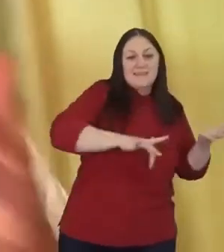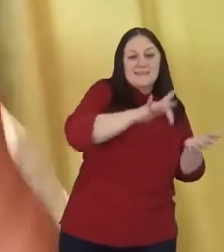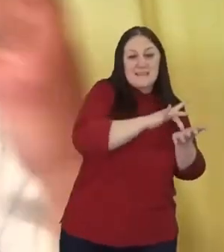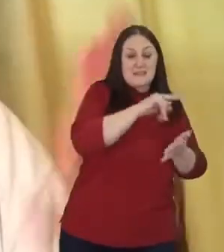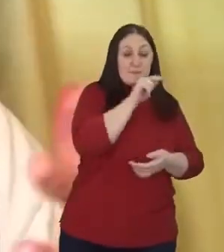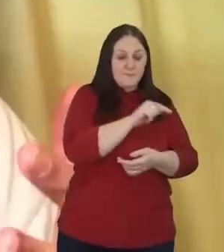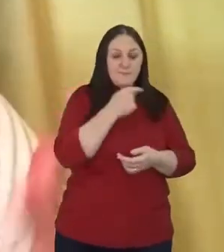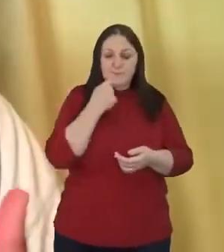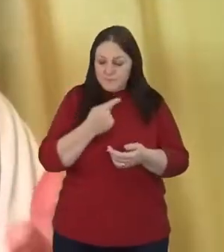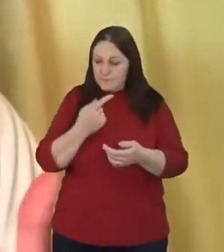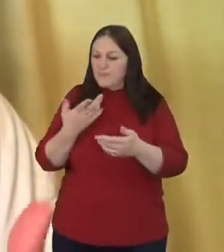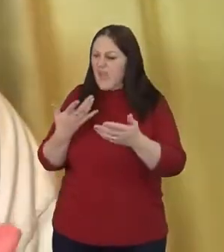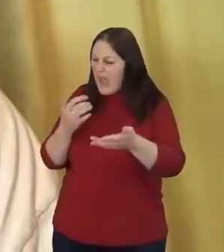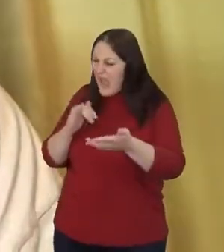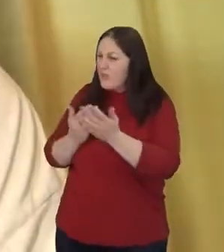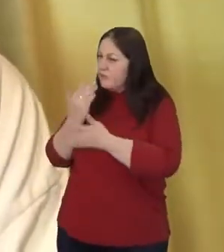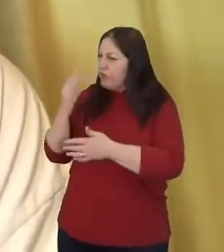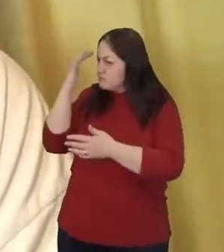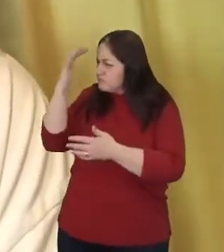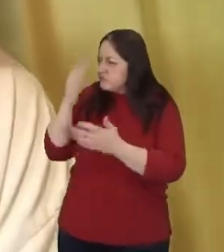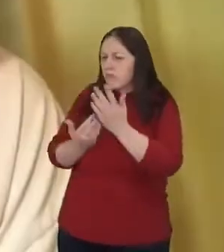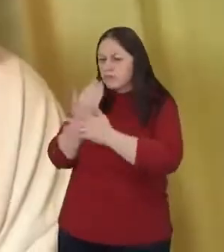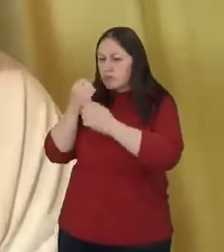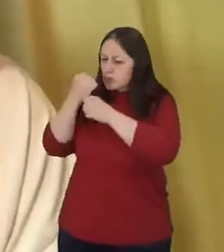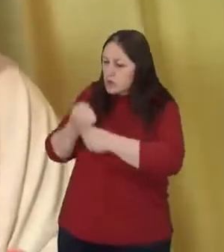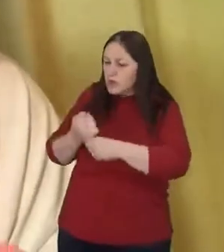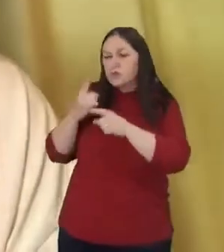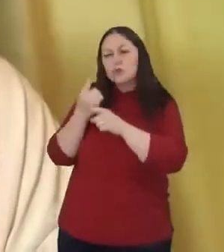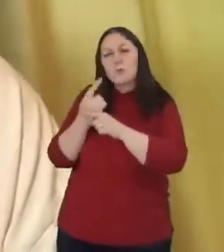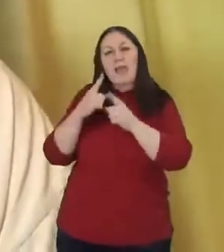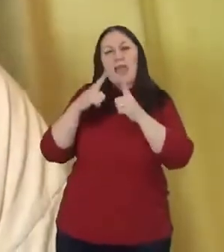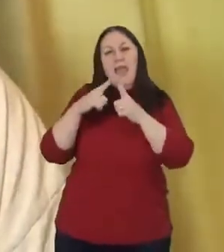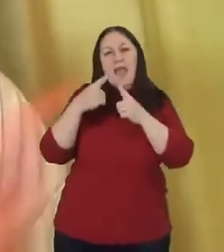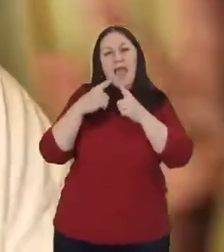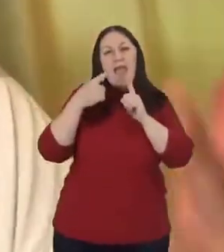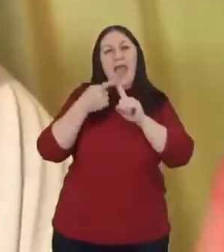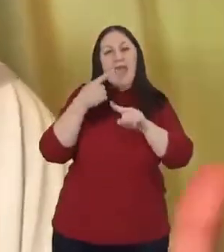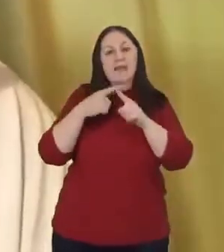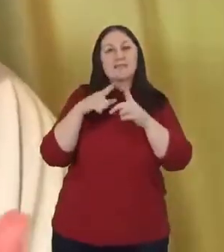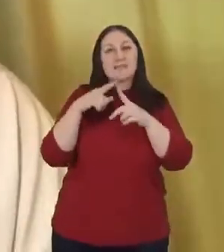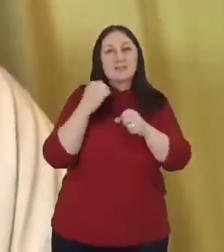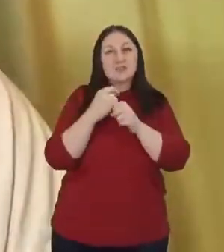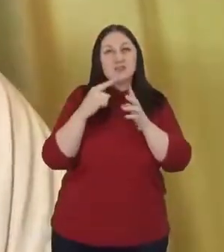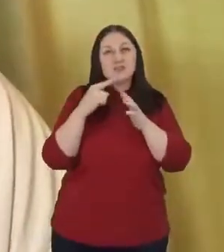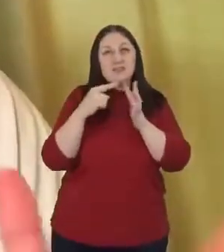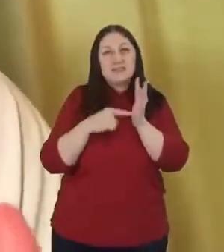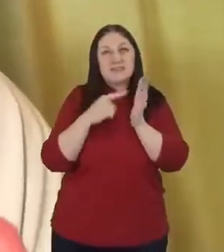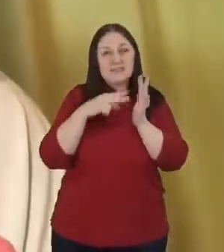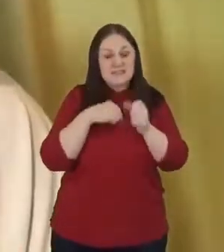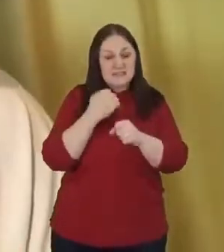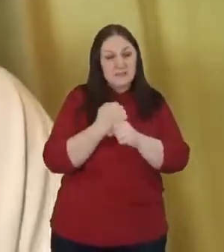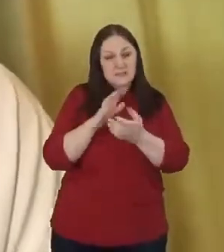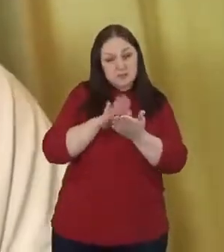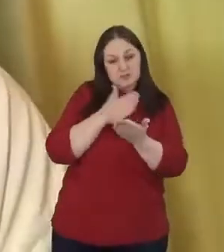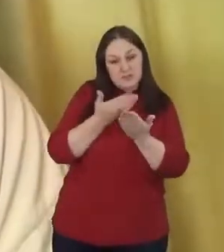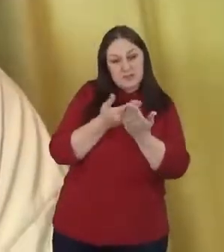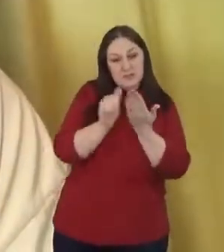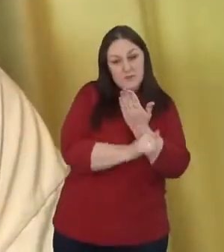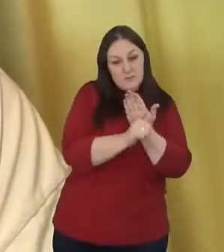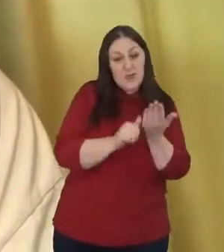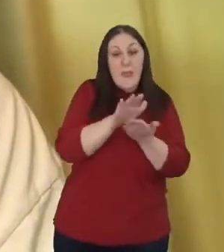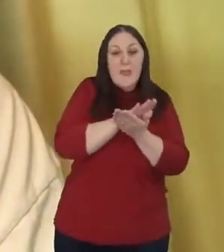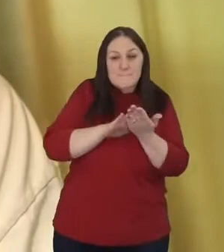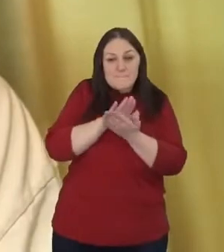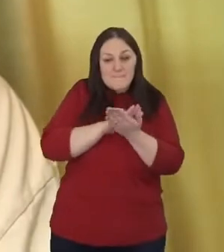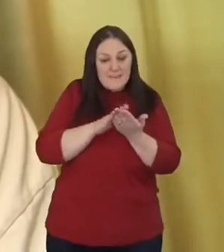seminary and church, we talk a lot about exegeting scripture, which is a fancy word, you know, for those that didn't go to seminary, you know, that,